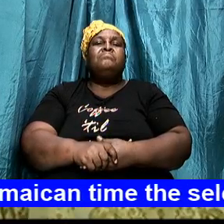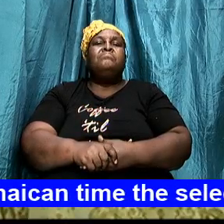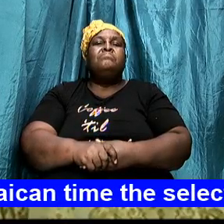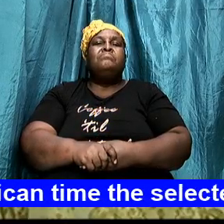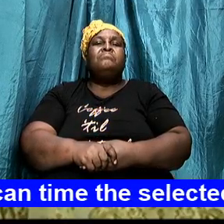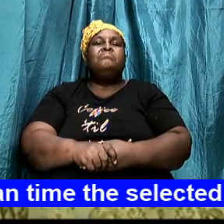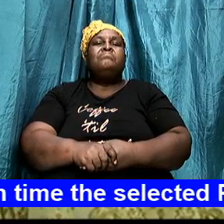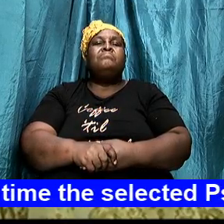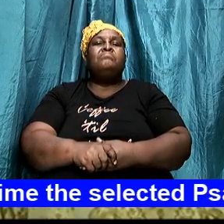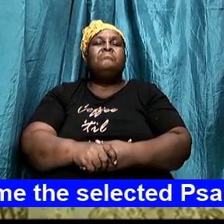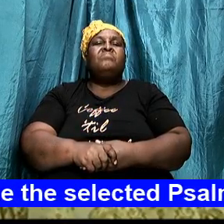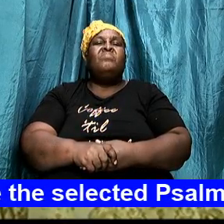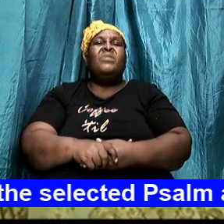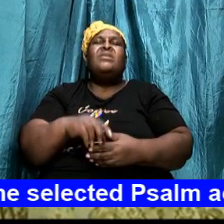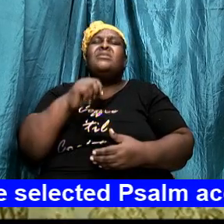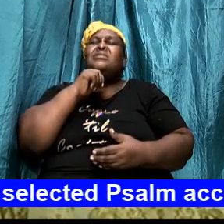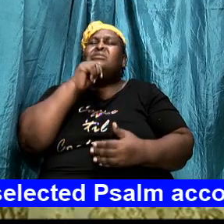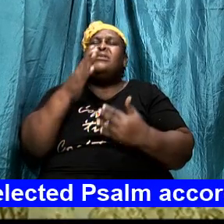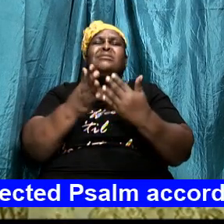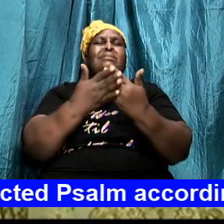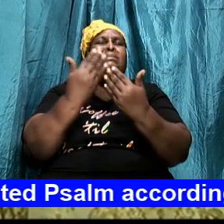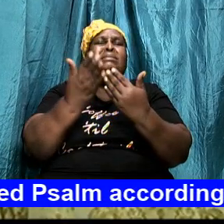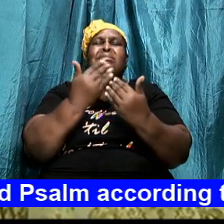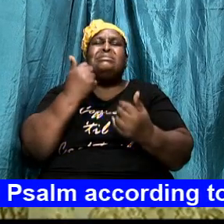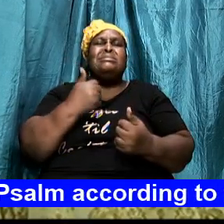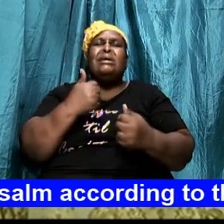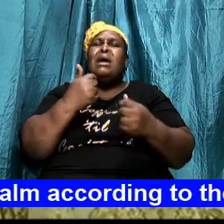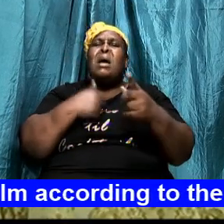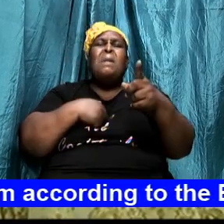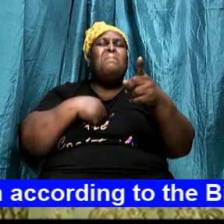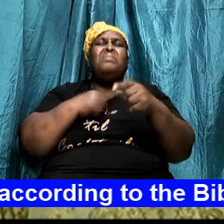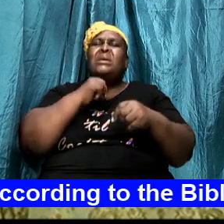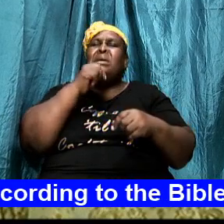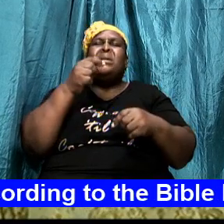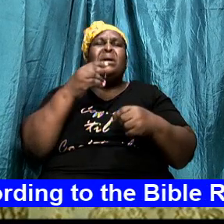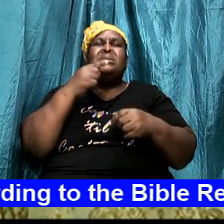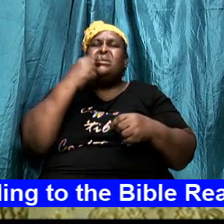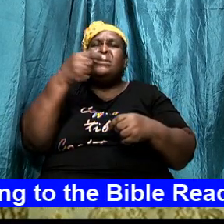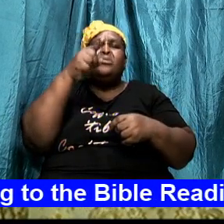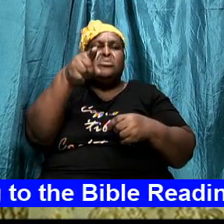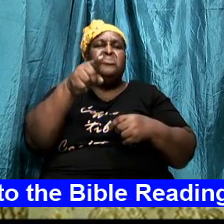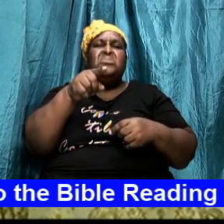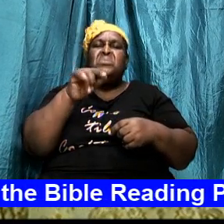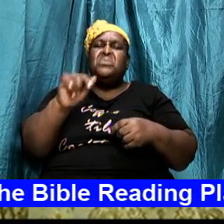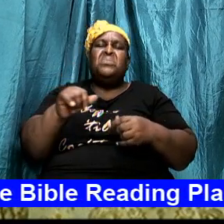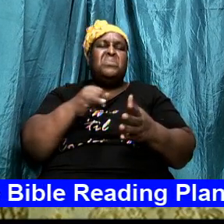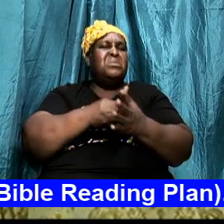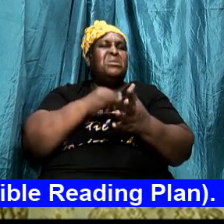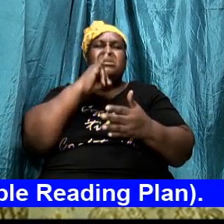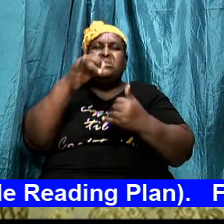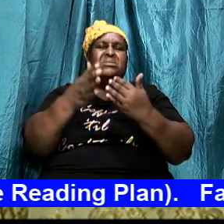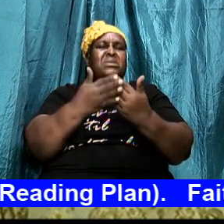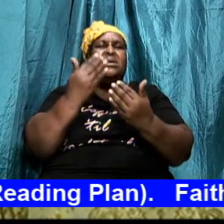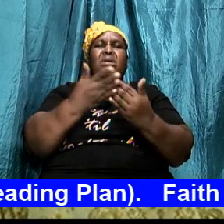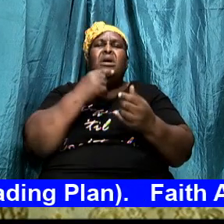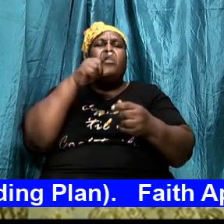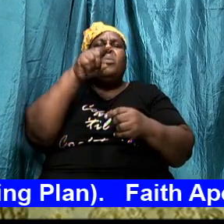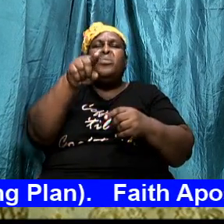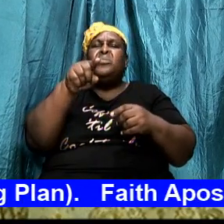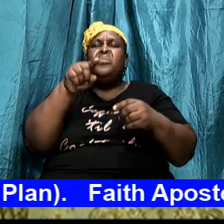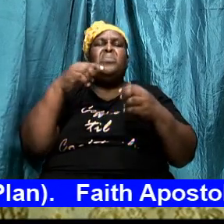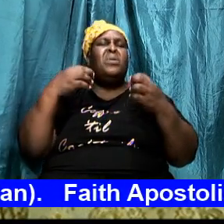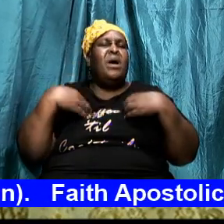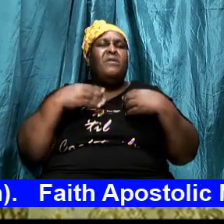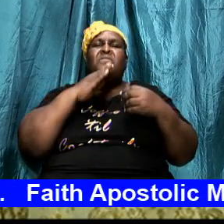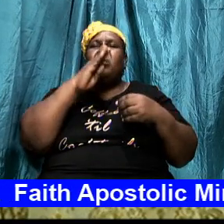me but it will not be easy and I'm not going to tell you that it is easy but you have got to be determined you have got